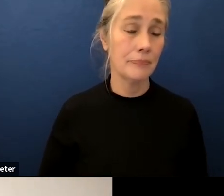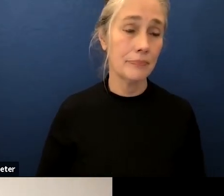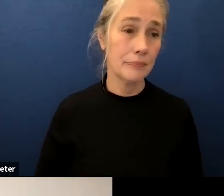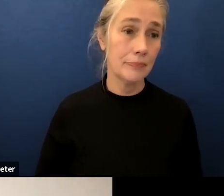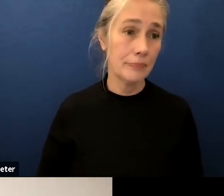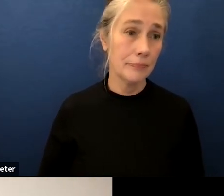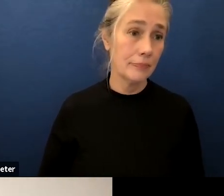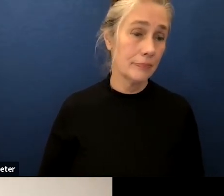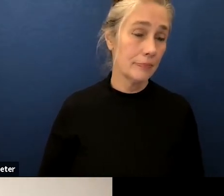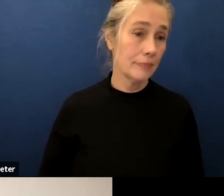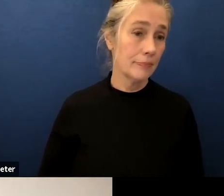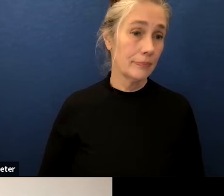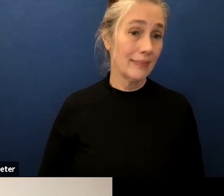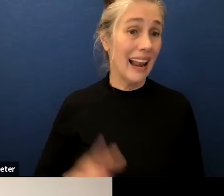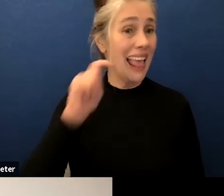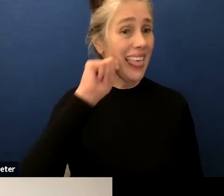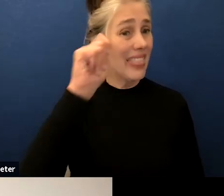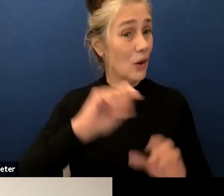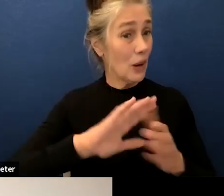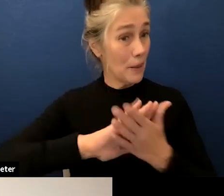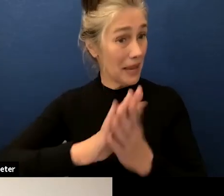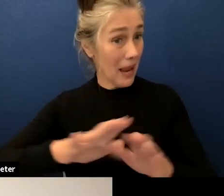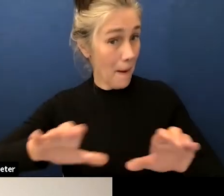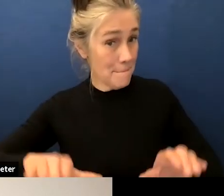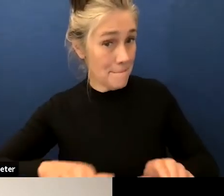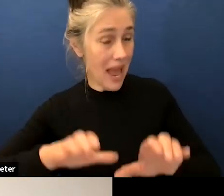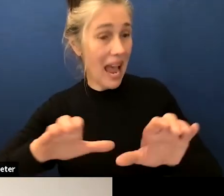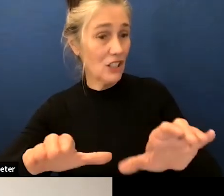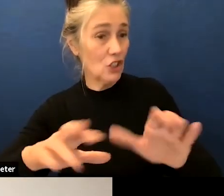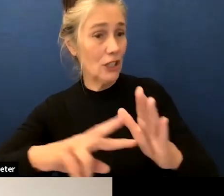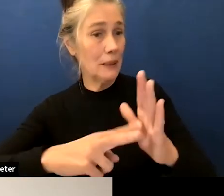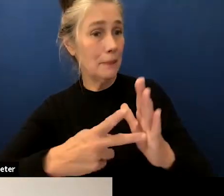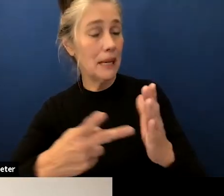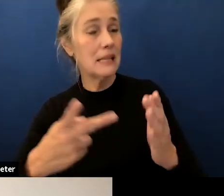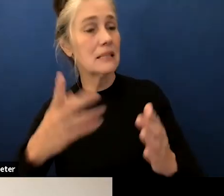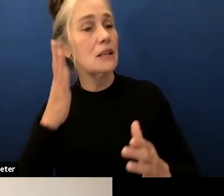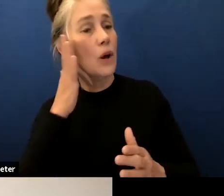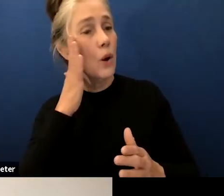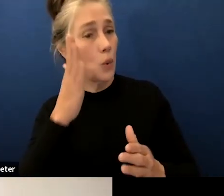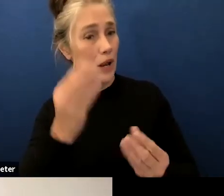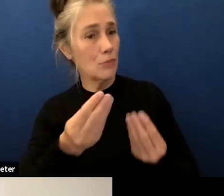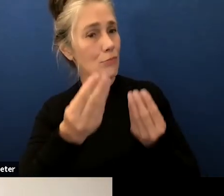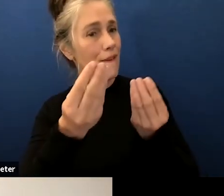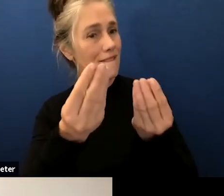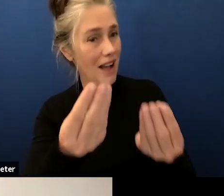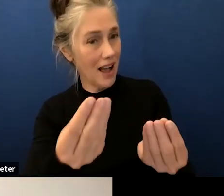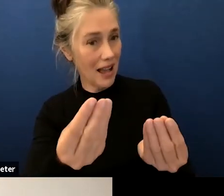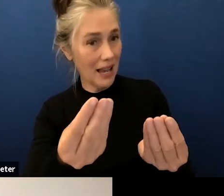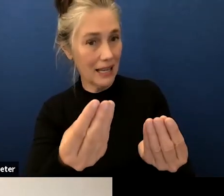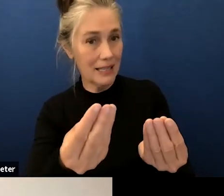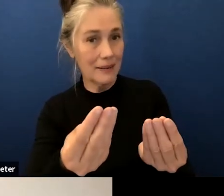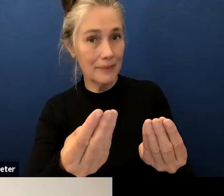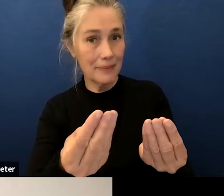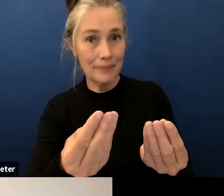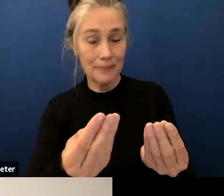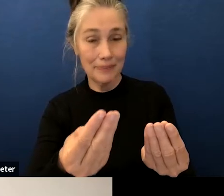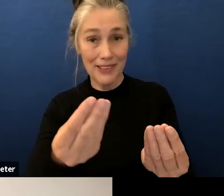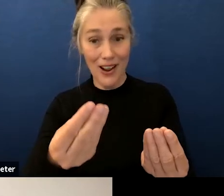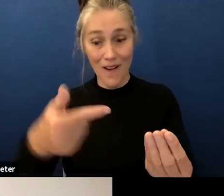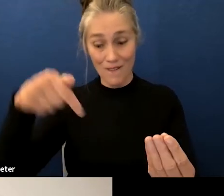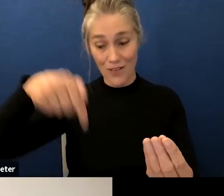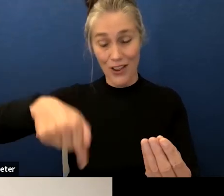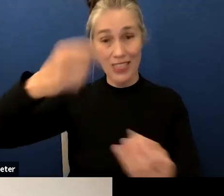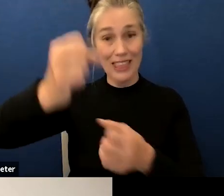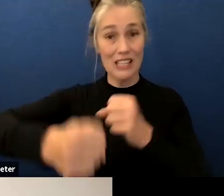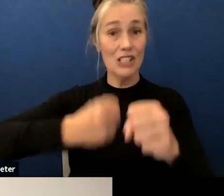turning theory into action also means we will be providing you for this school year three